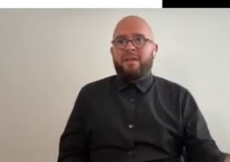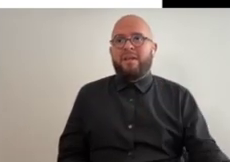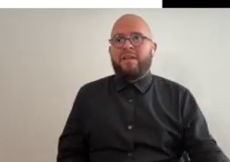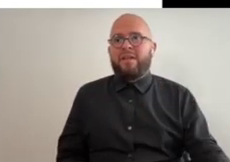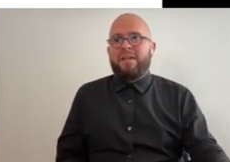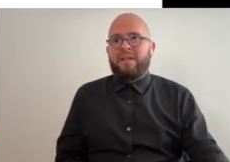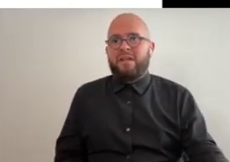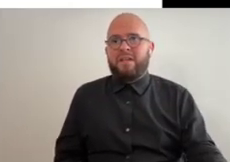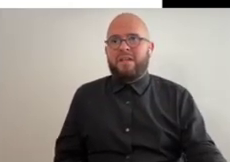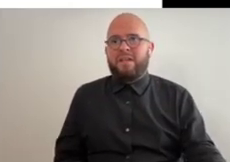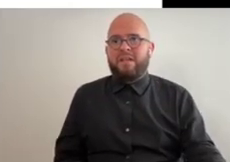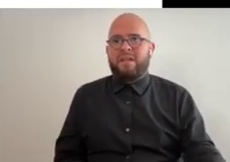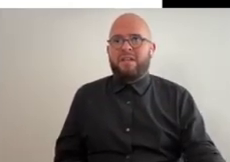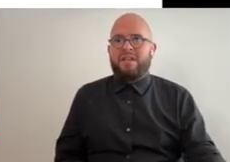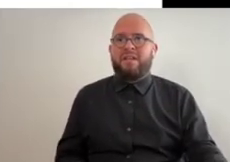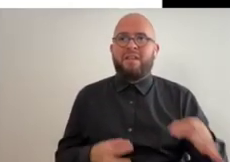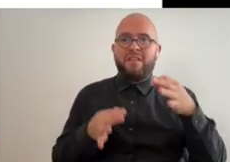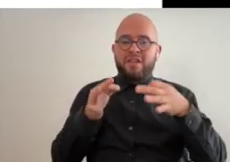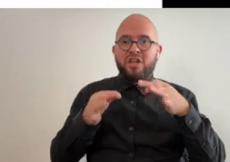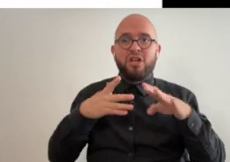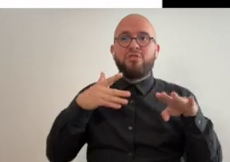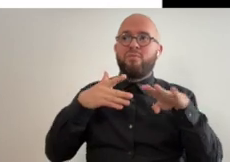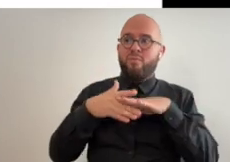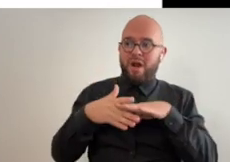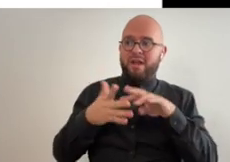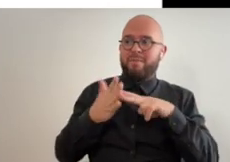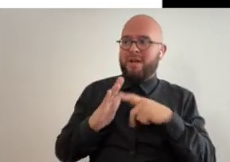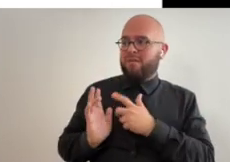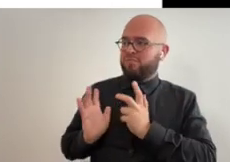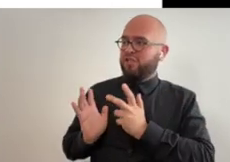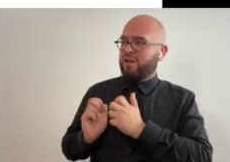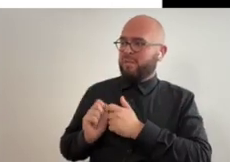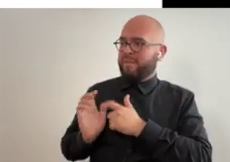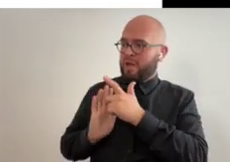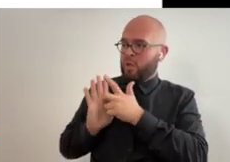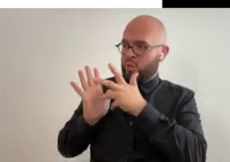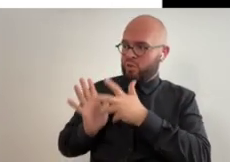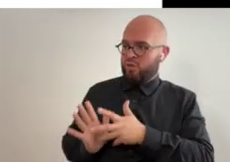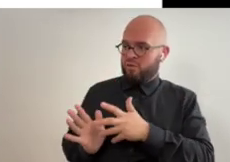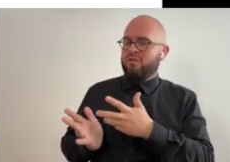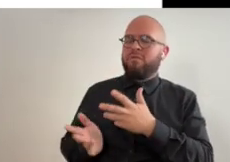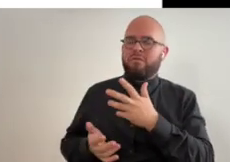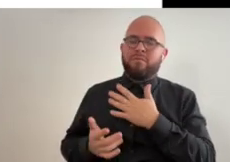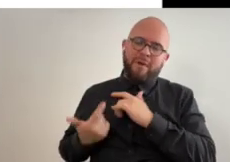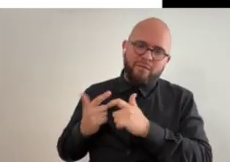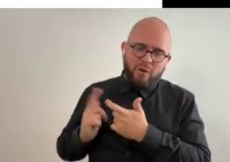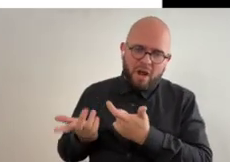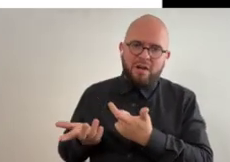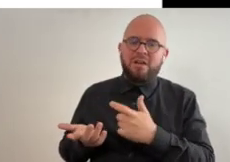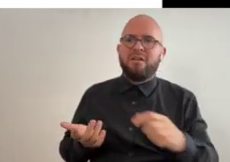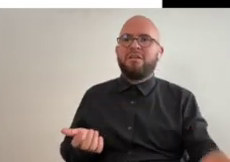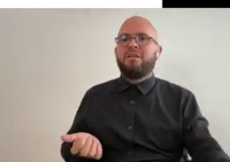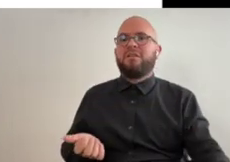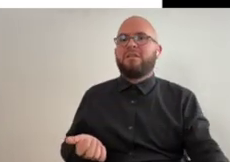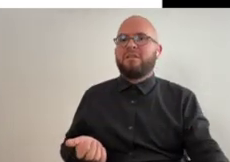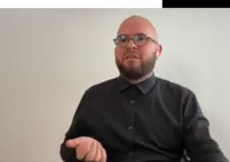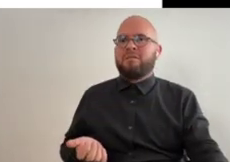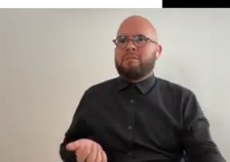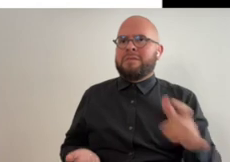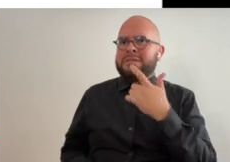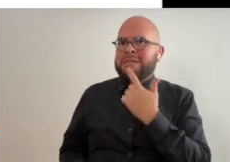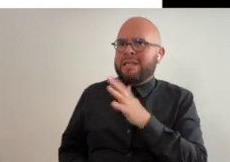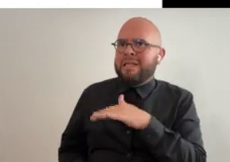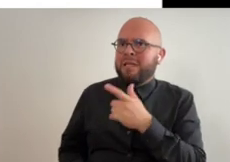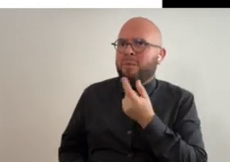i you know we it was like the judge took a break so i would talk to my lawyer and i was like and my friend